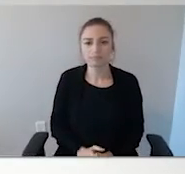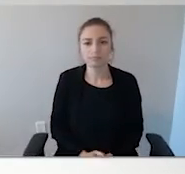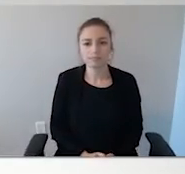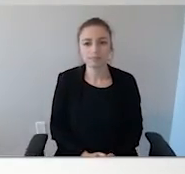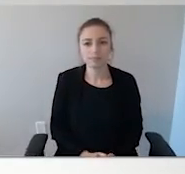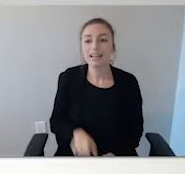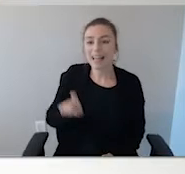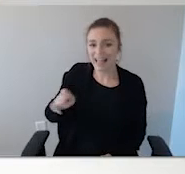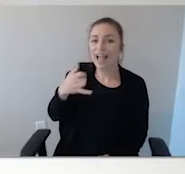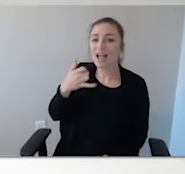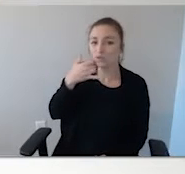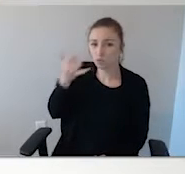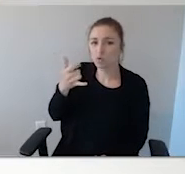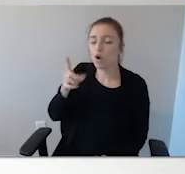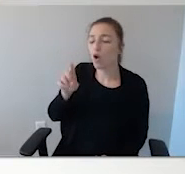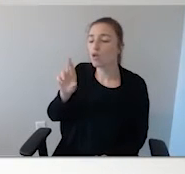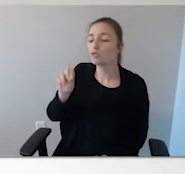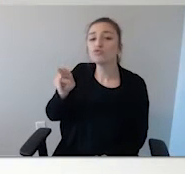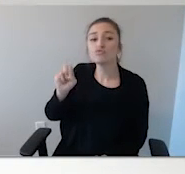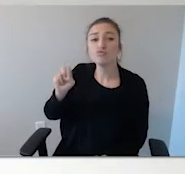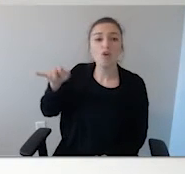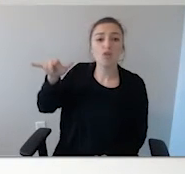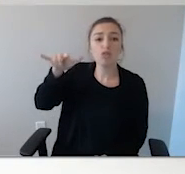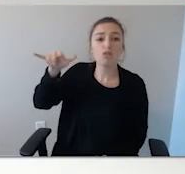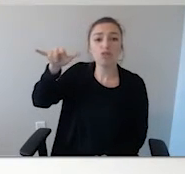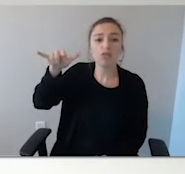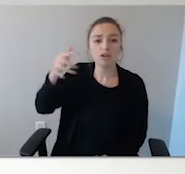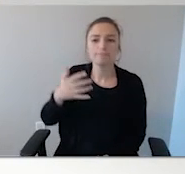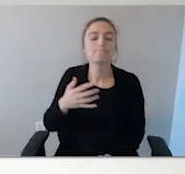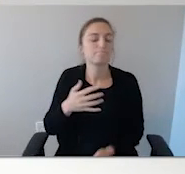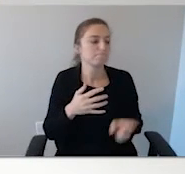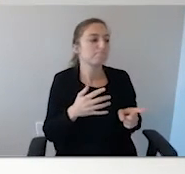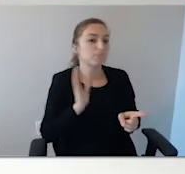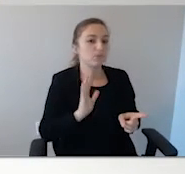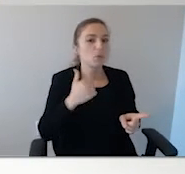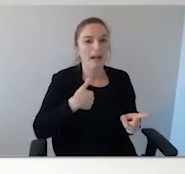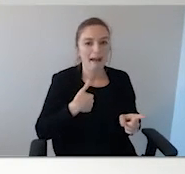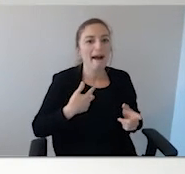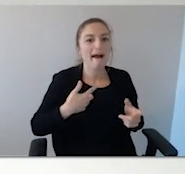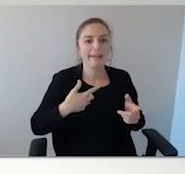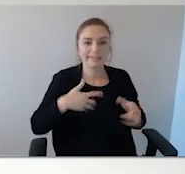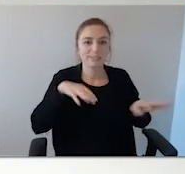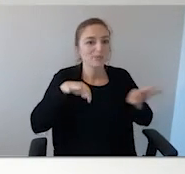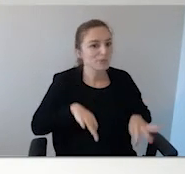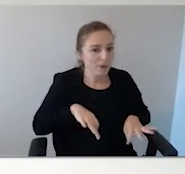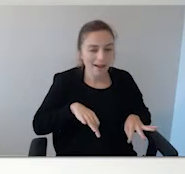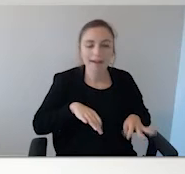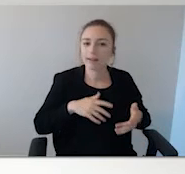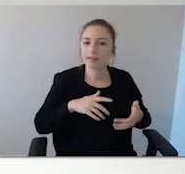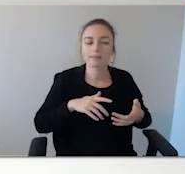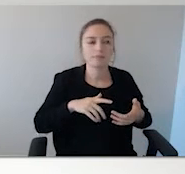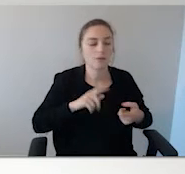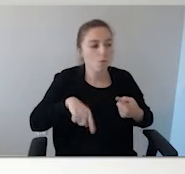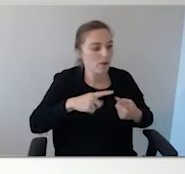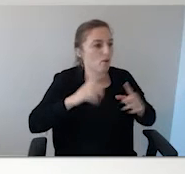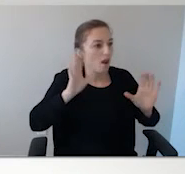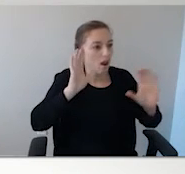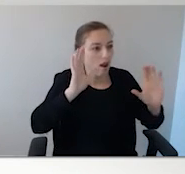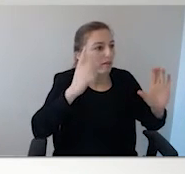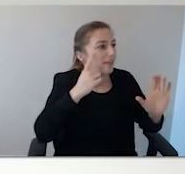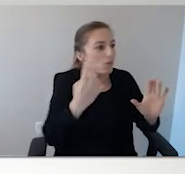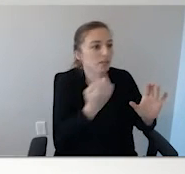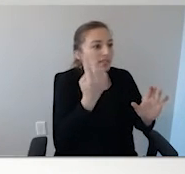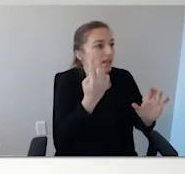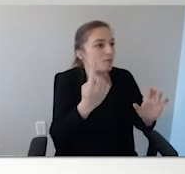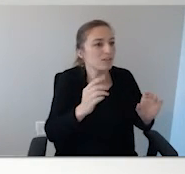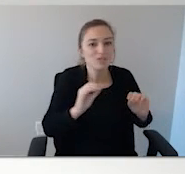We're going to have to call in the drone. I used to describe it, and still do, as when you're searching for somebody and you don't have anything like this to help